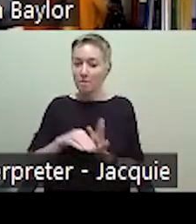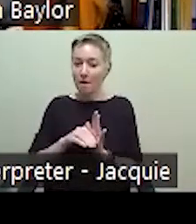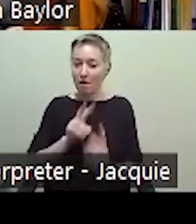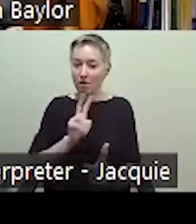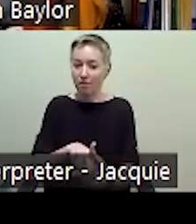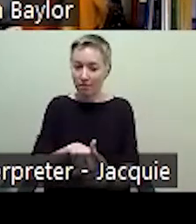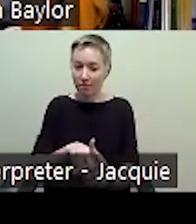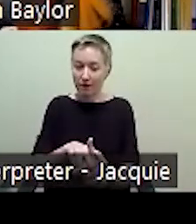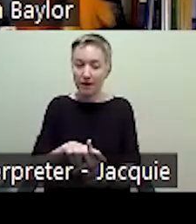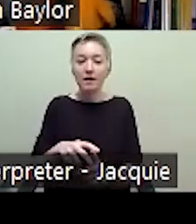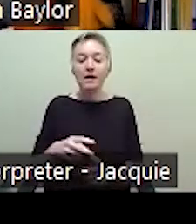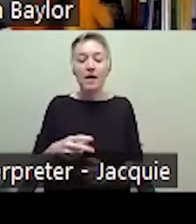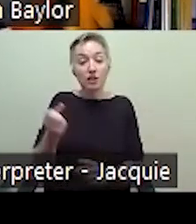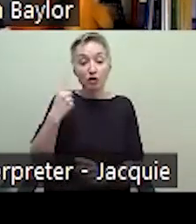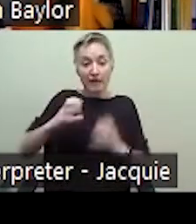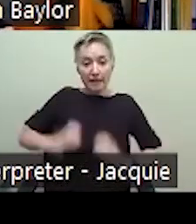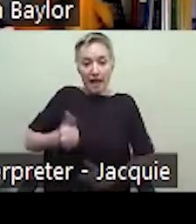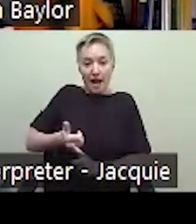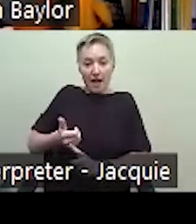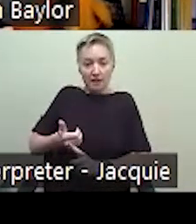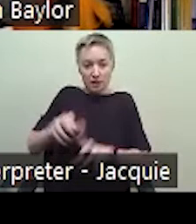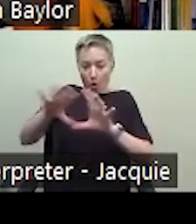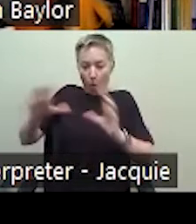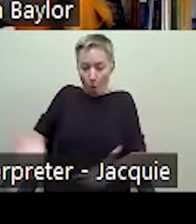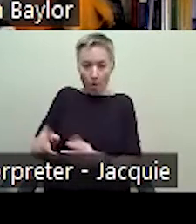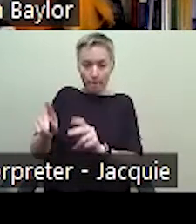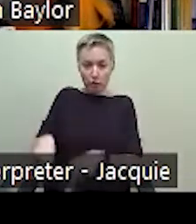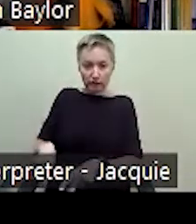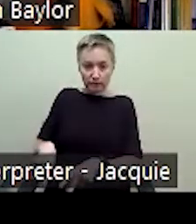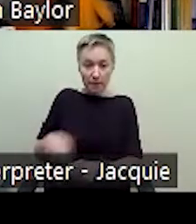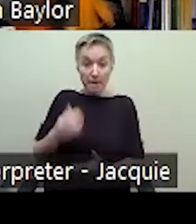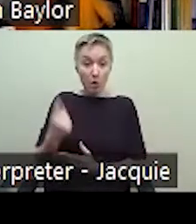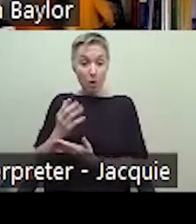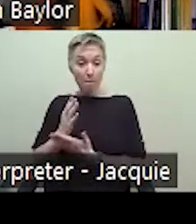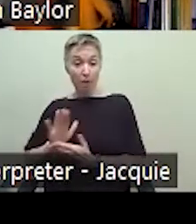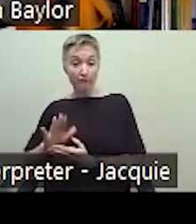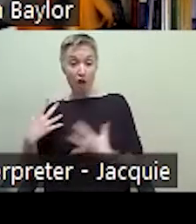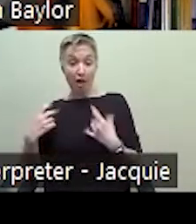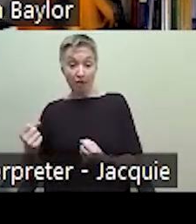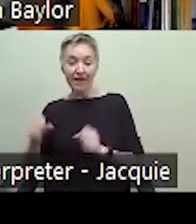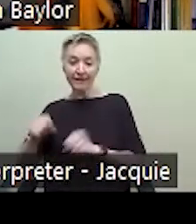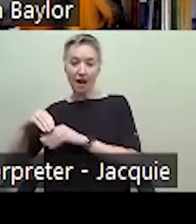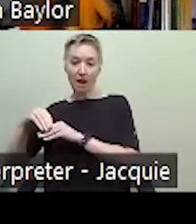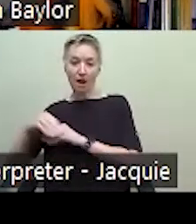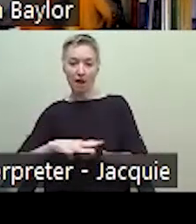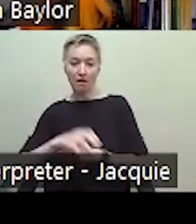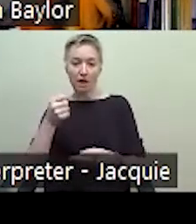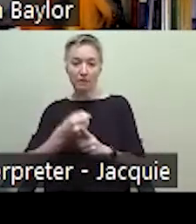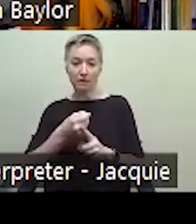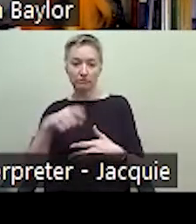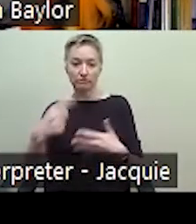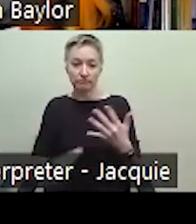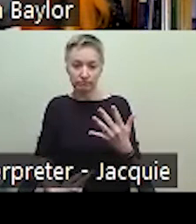people, and thinking about how one aspect of a person's health can really trickle and have very lasting and very